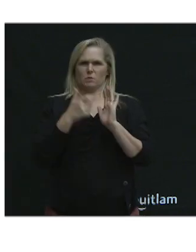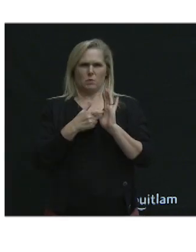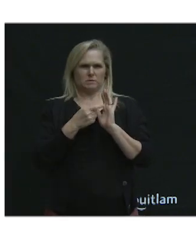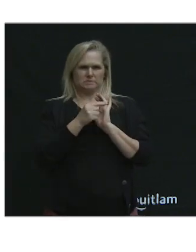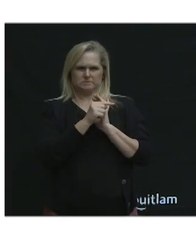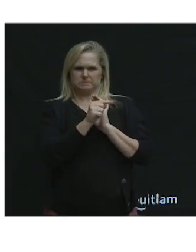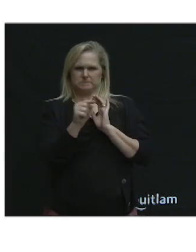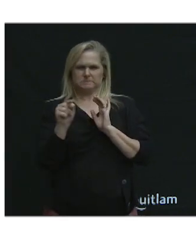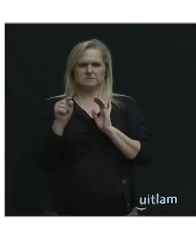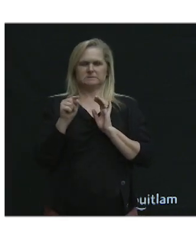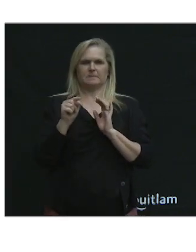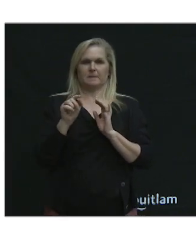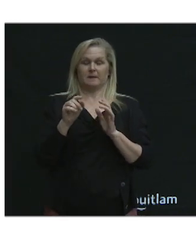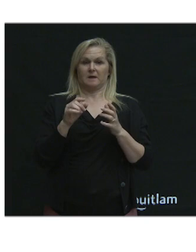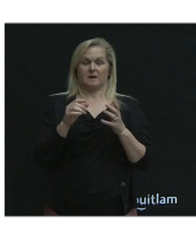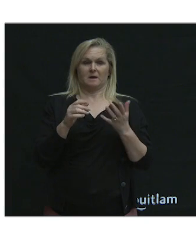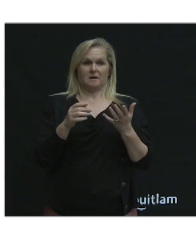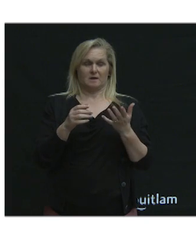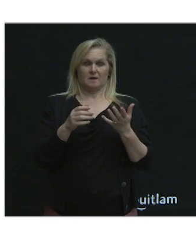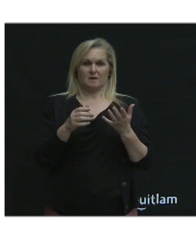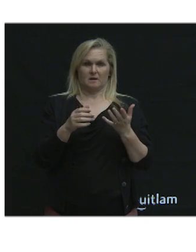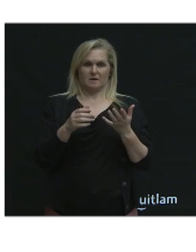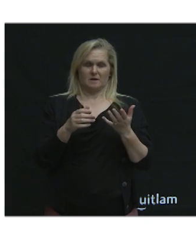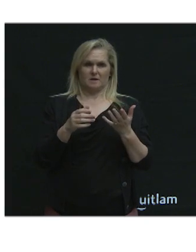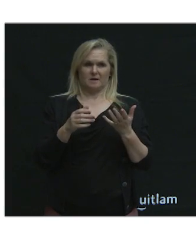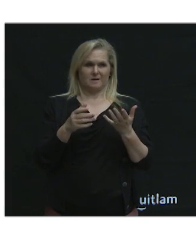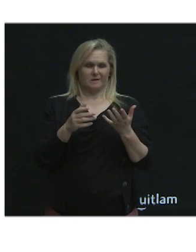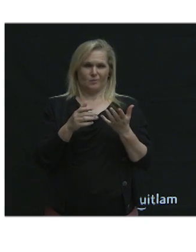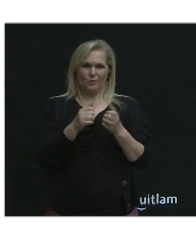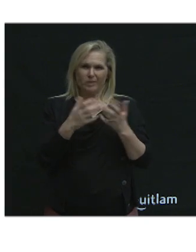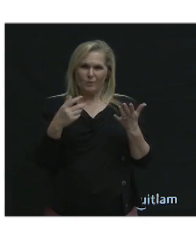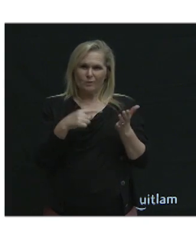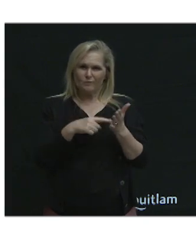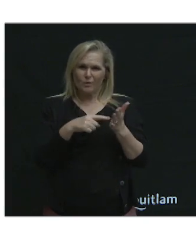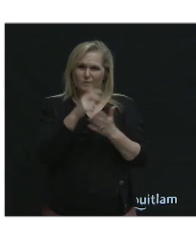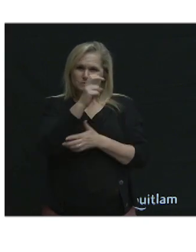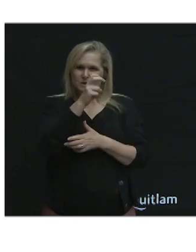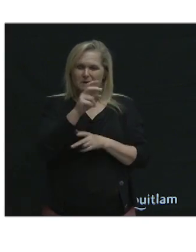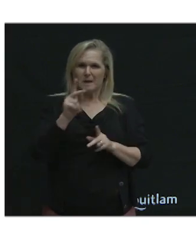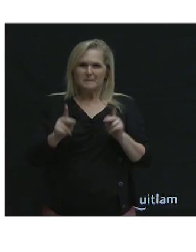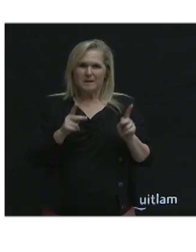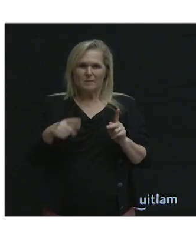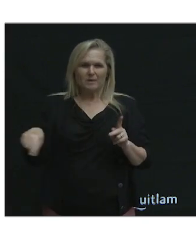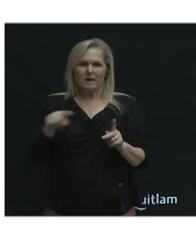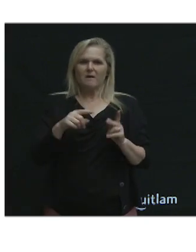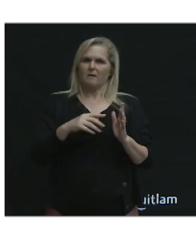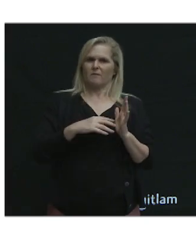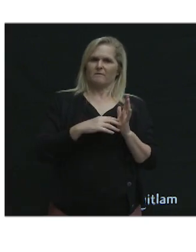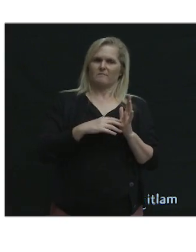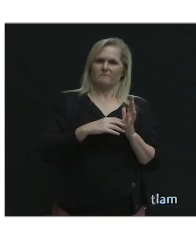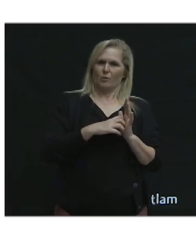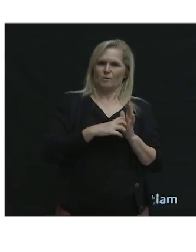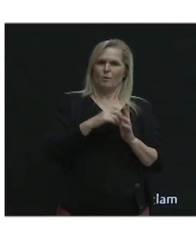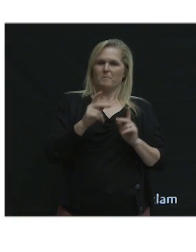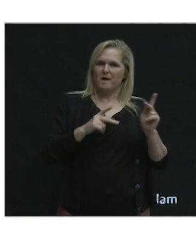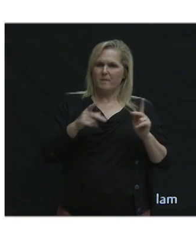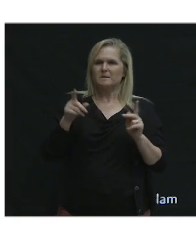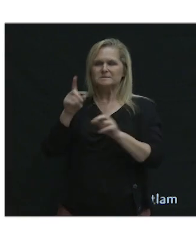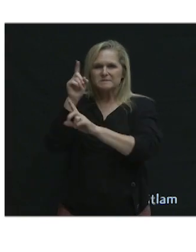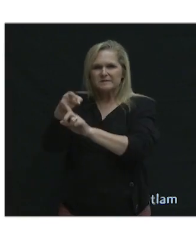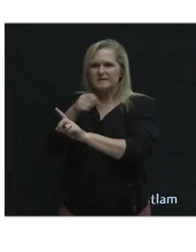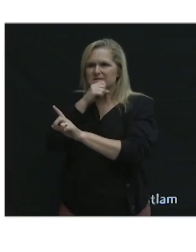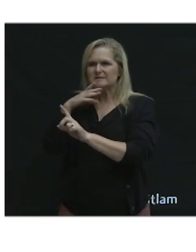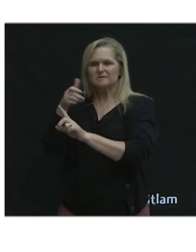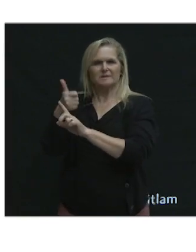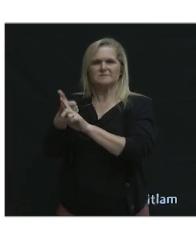due to the lack of appropriate transportation, how people, vulnerable people, especially seniors, are not able